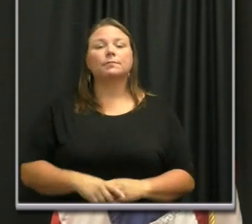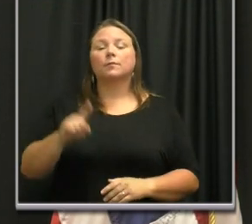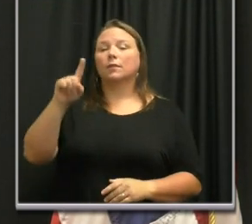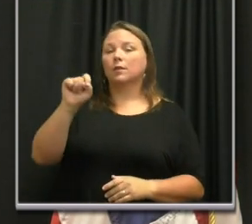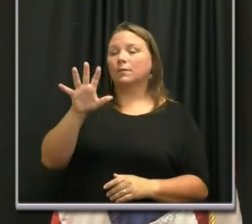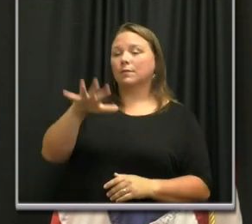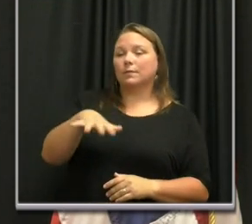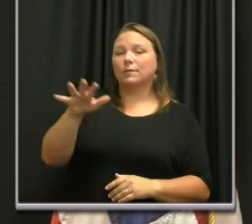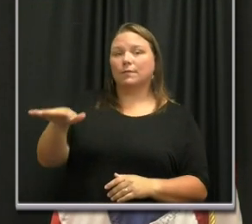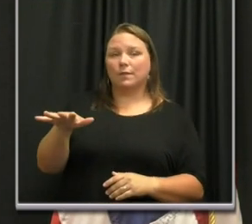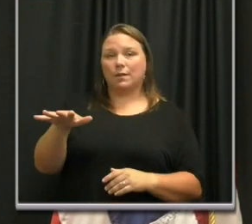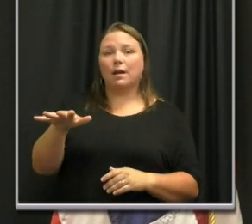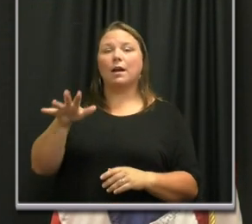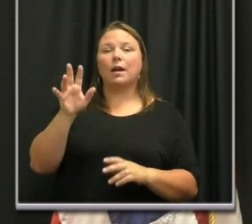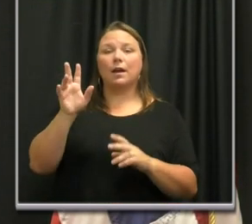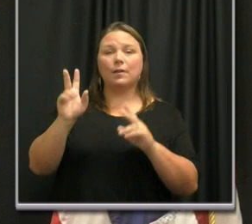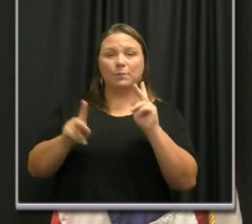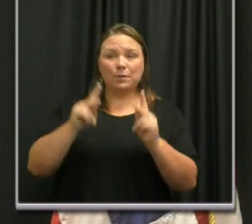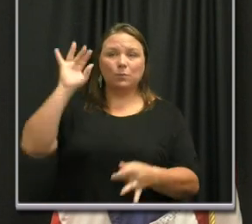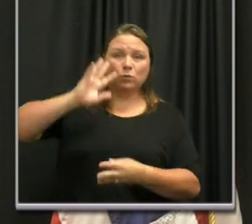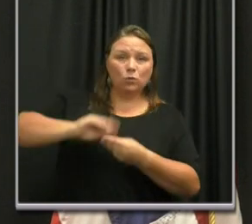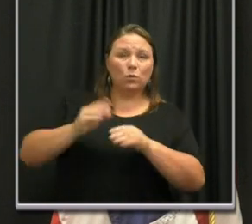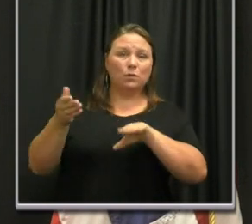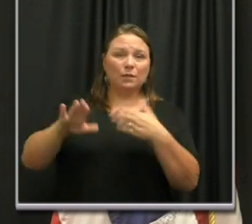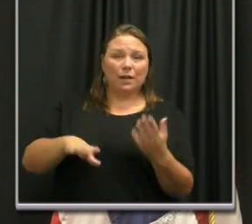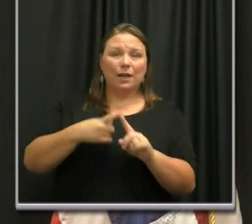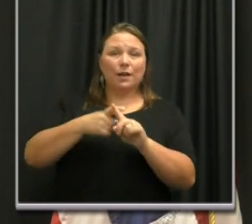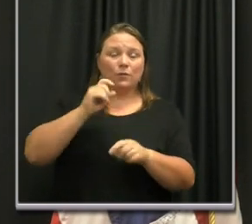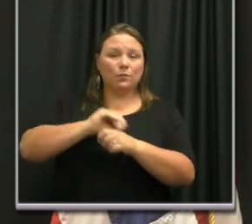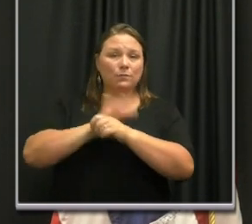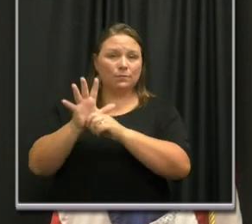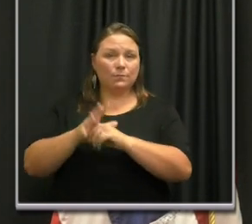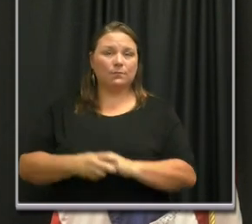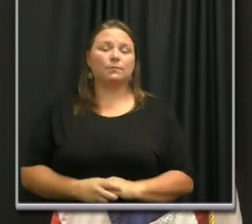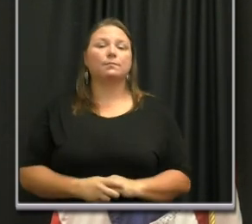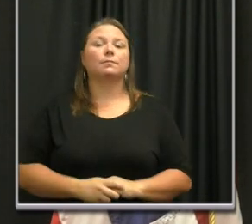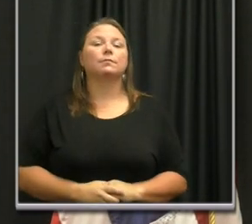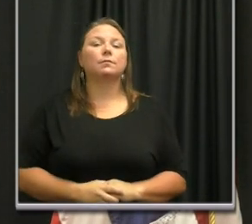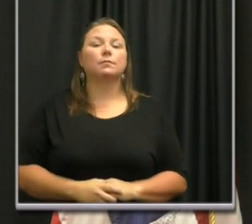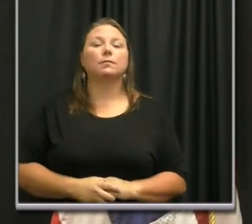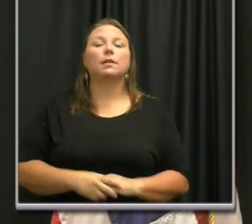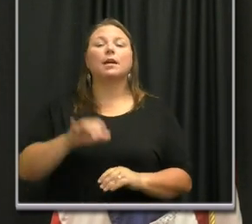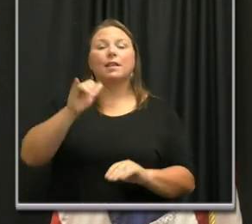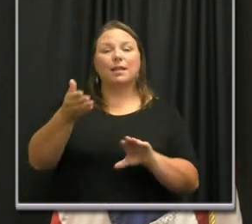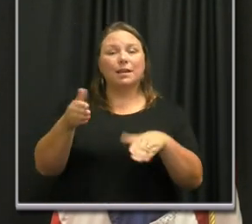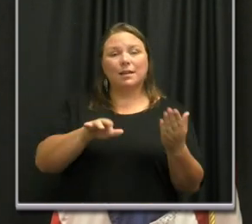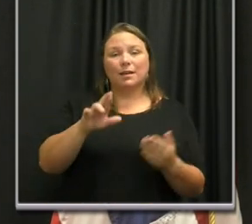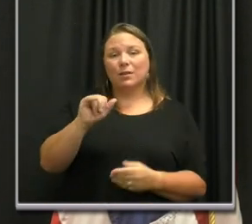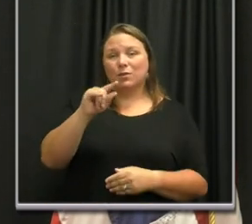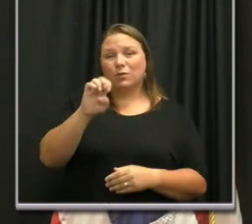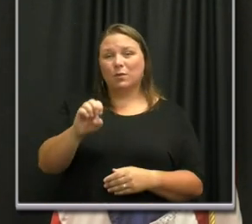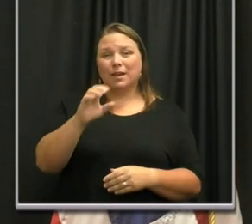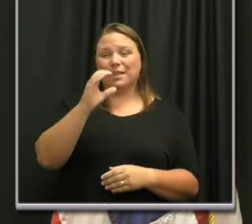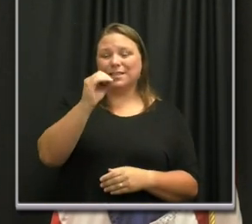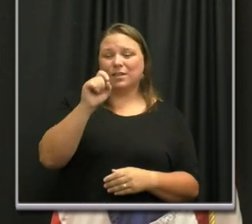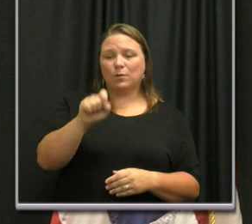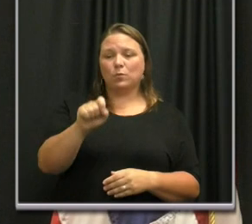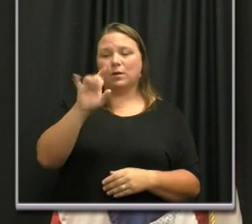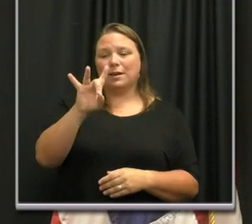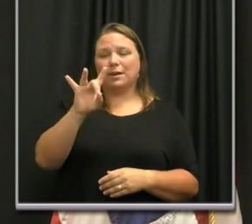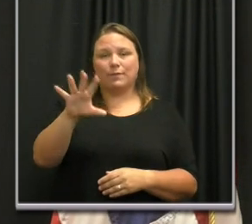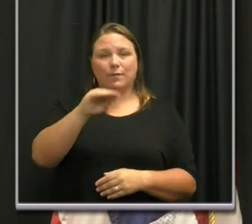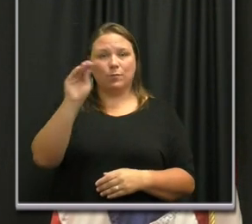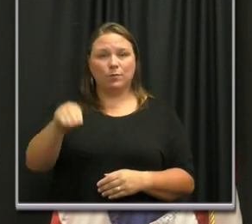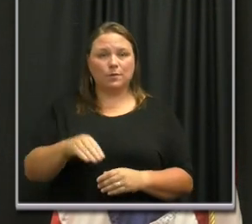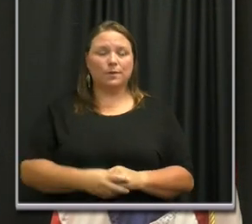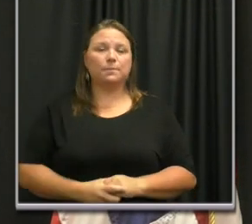155 Nashvilleians have now died as a result of confirmed COVID-19. And the mortality rate for our city is 0.85%.